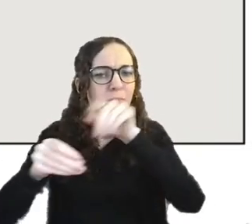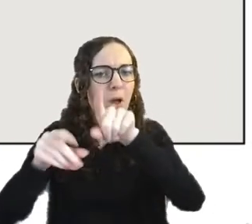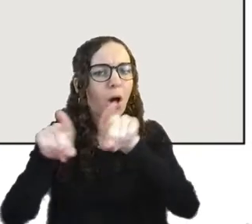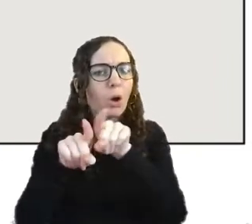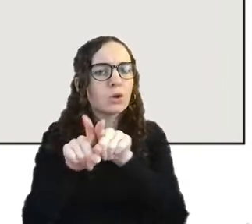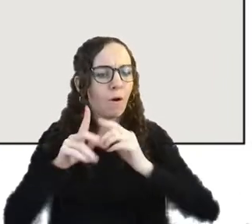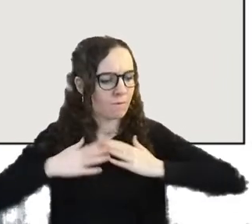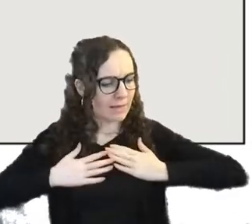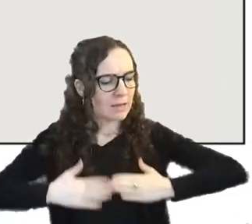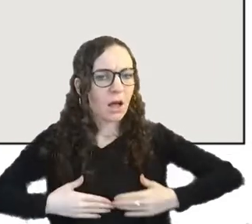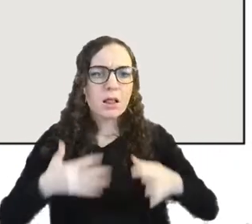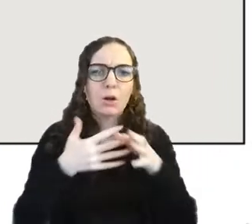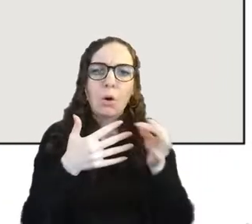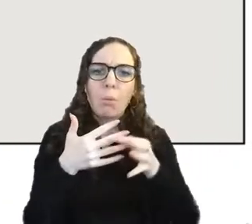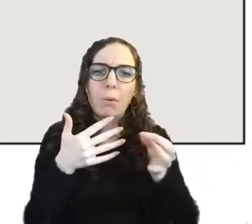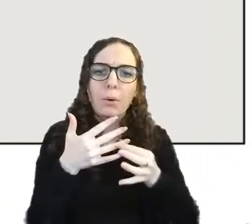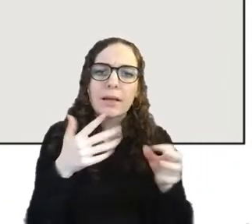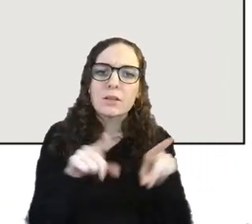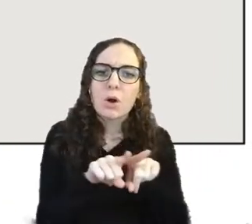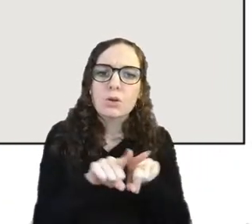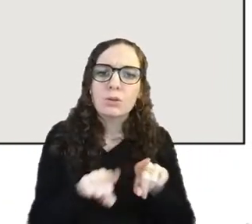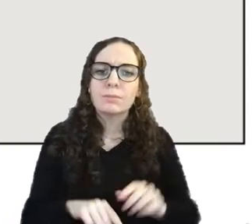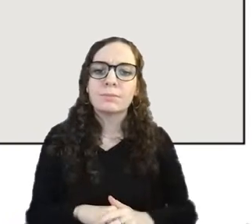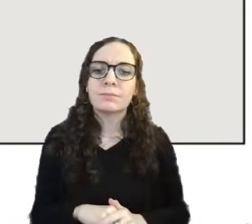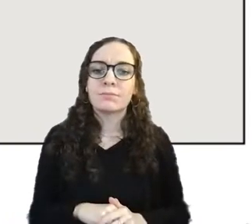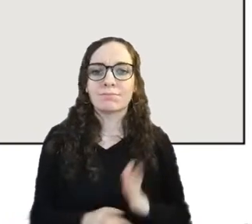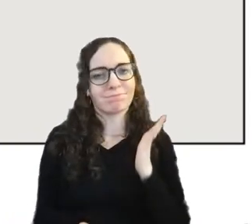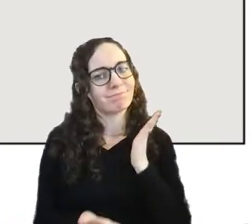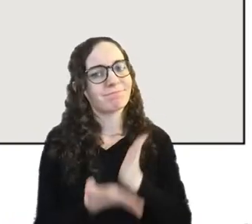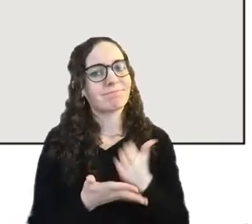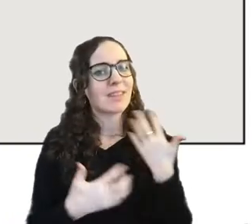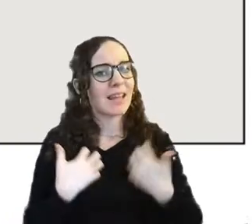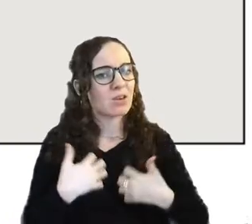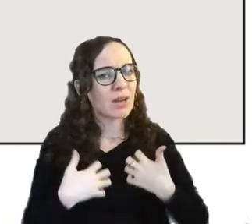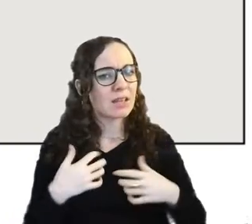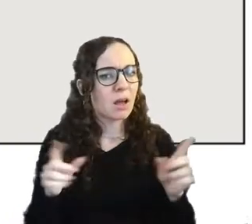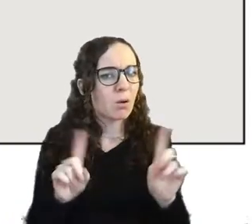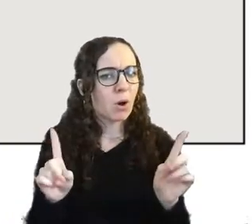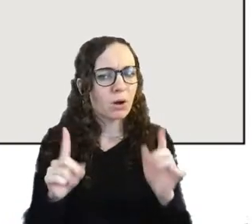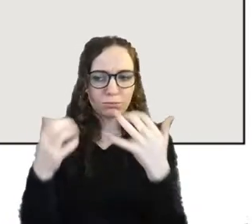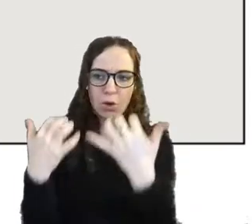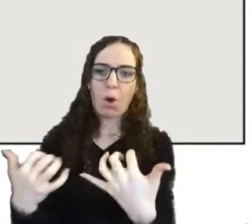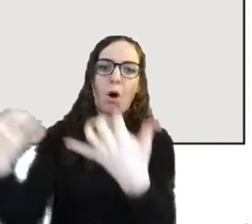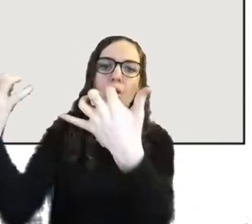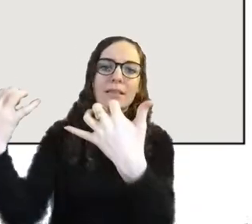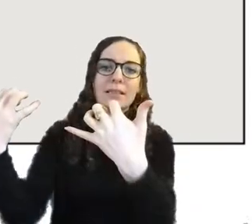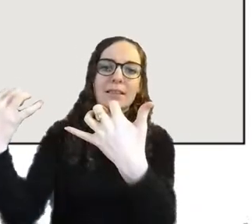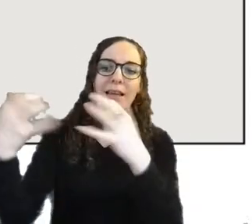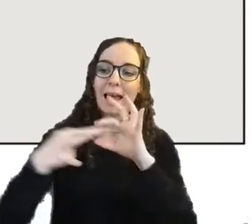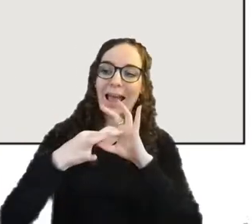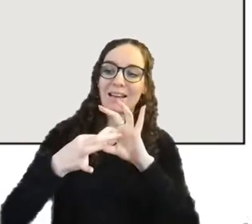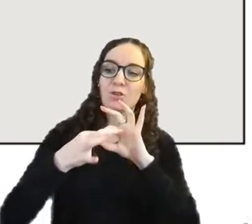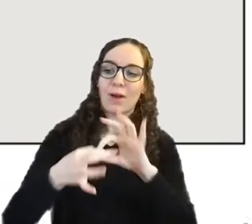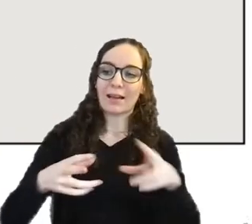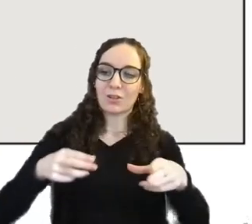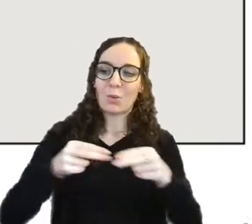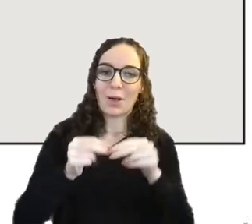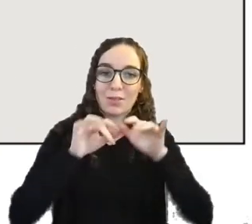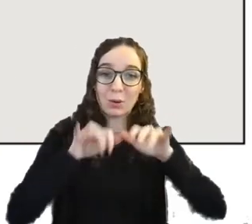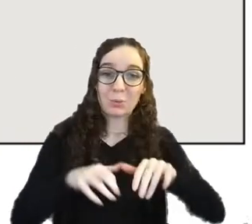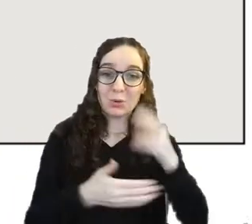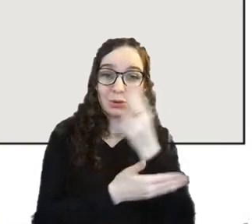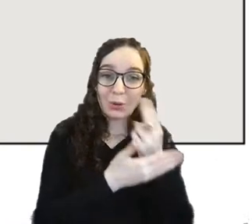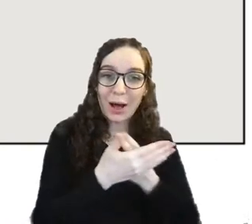and i'm especially interested in kind of the interaction that an audience might have with this work and